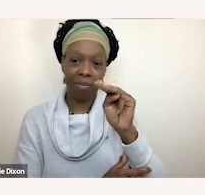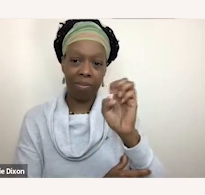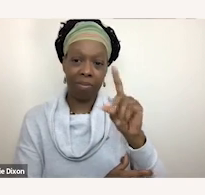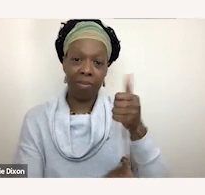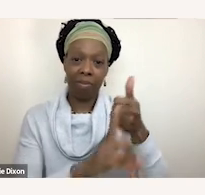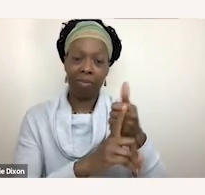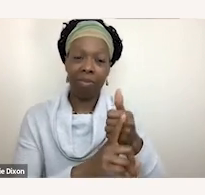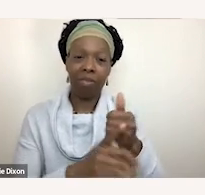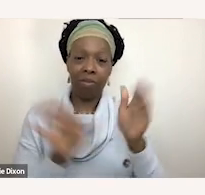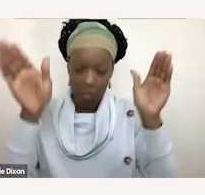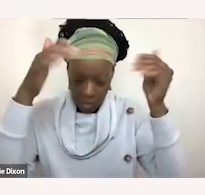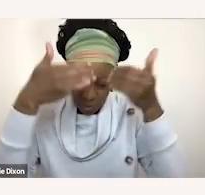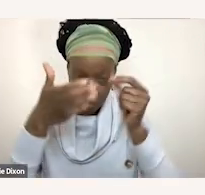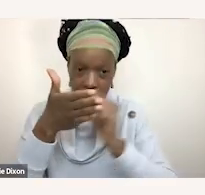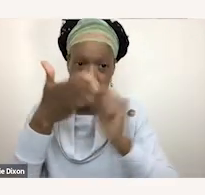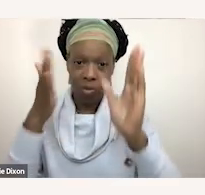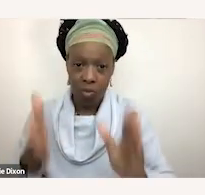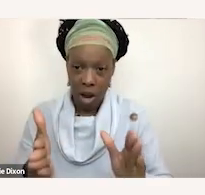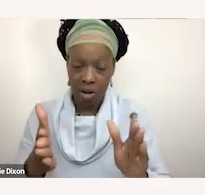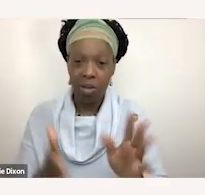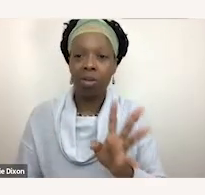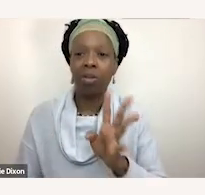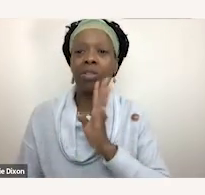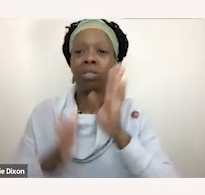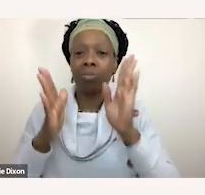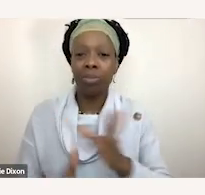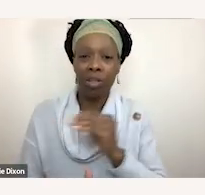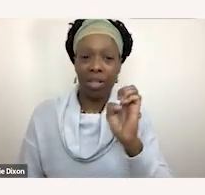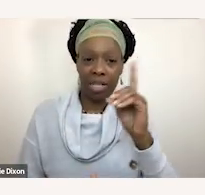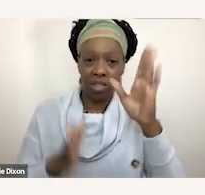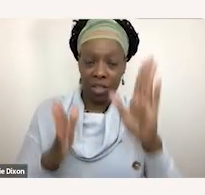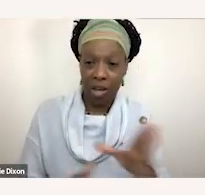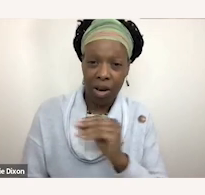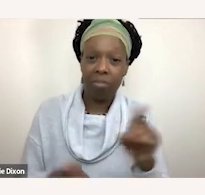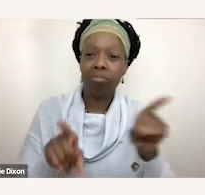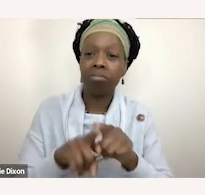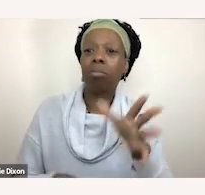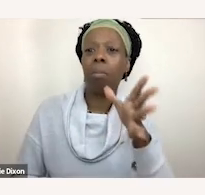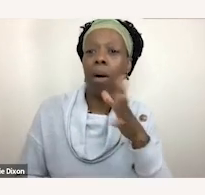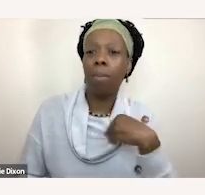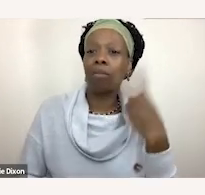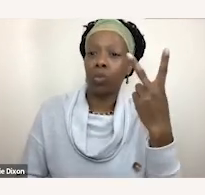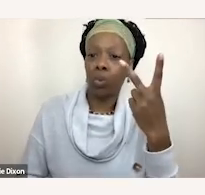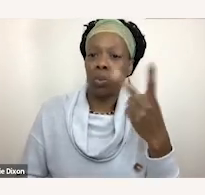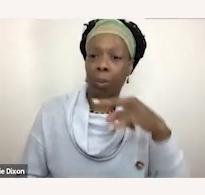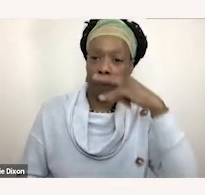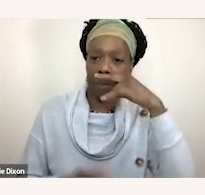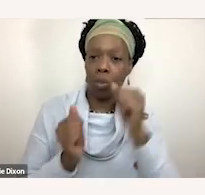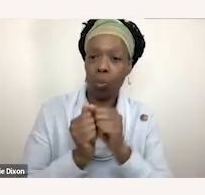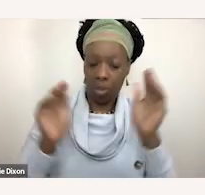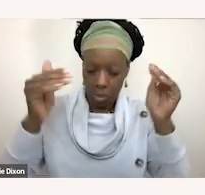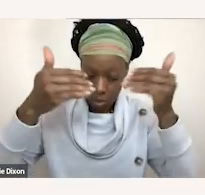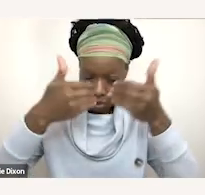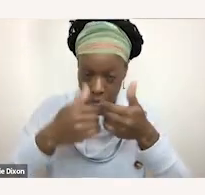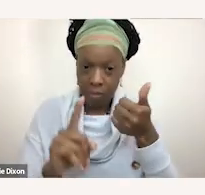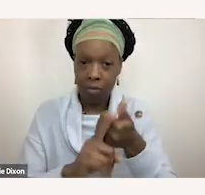speaker and educator. And she's also the parent of two autistic sons as well. And she provides a wealth of resources and perspectives in the online